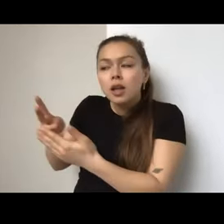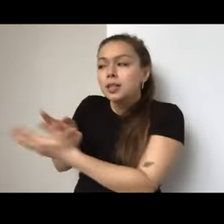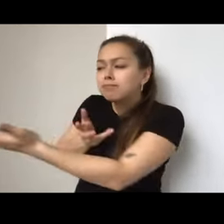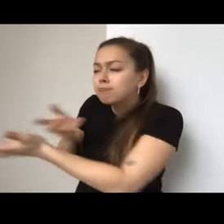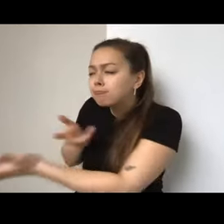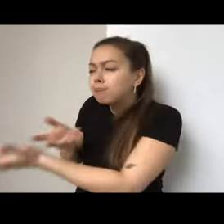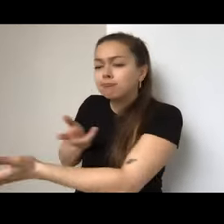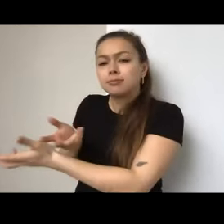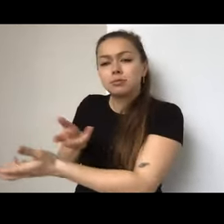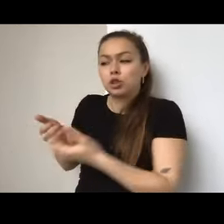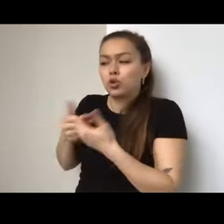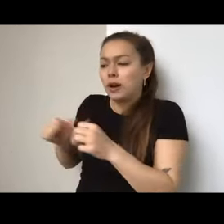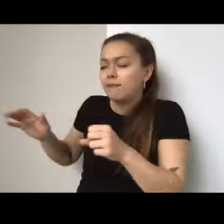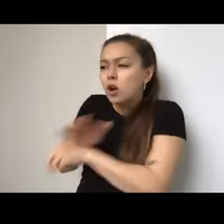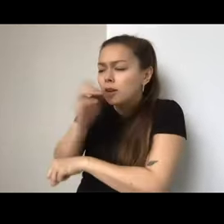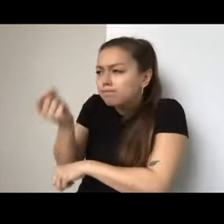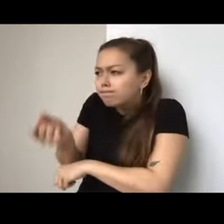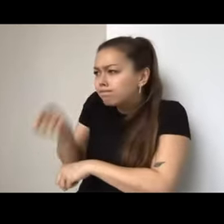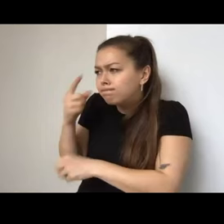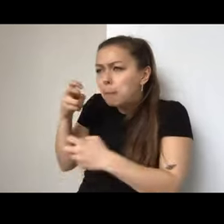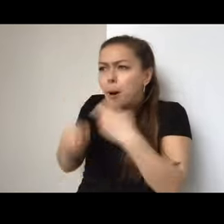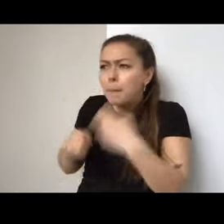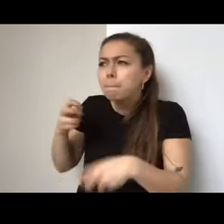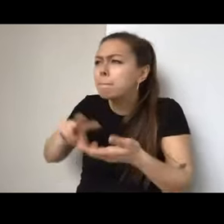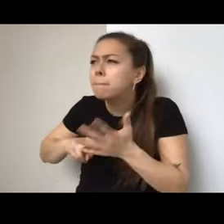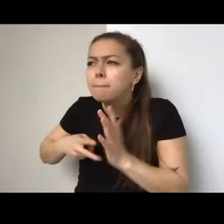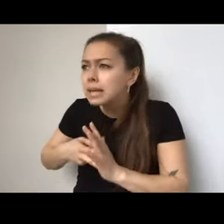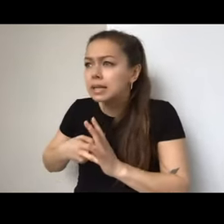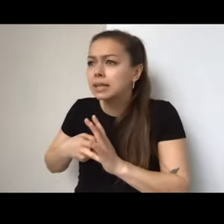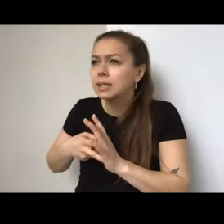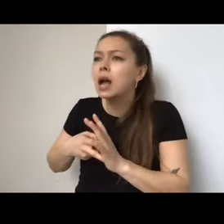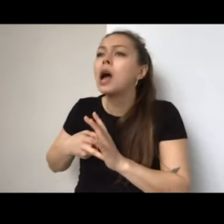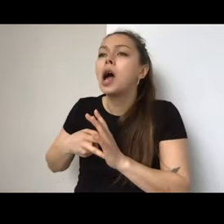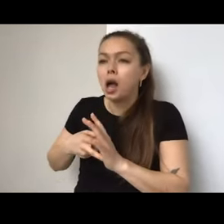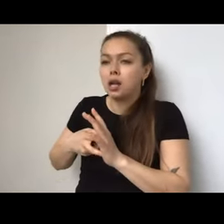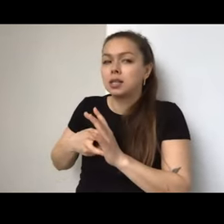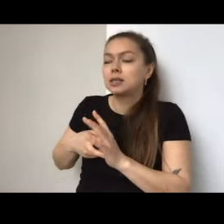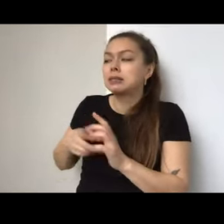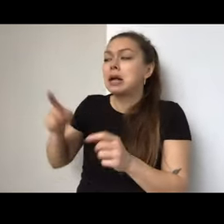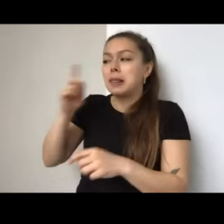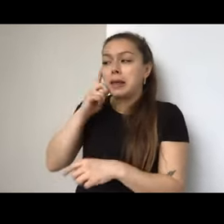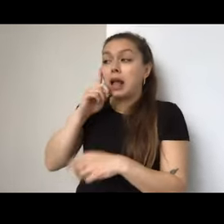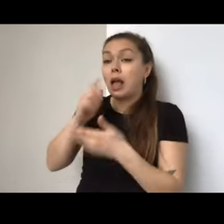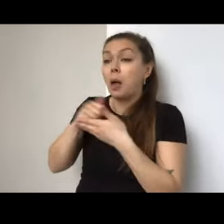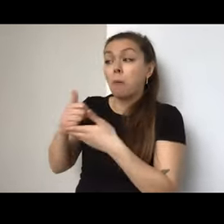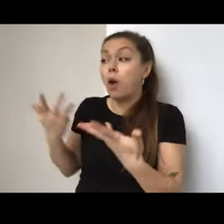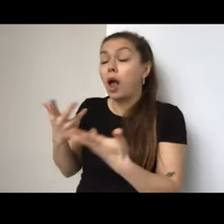understand what this problem could mean and give them some direction. And what's cool is that we also had the students also participate in some of the programming that we had